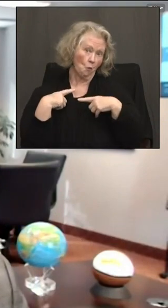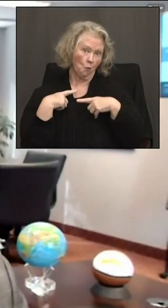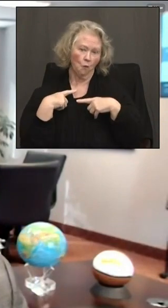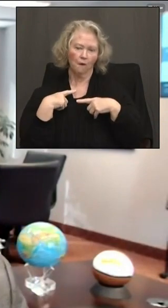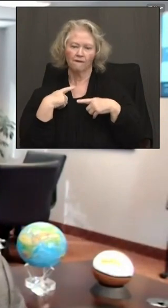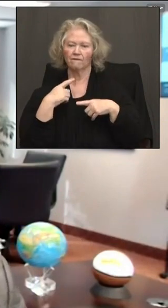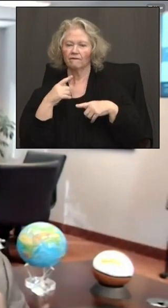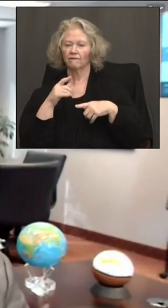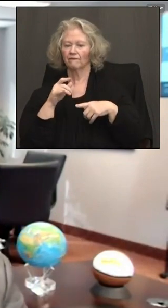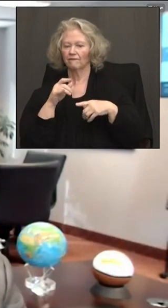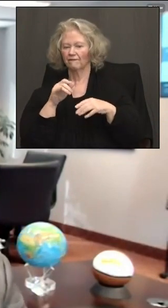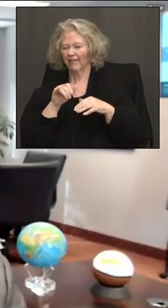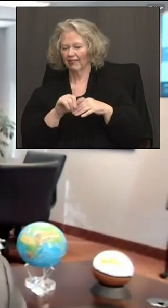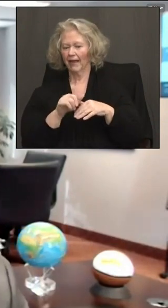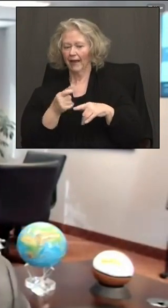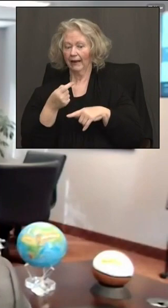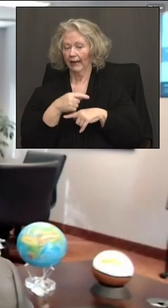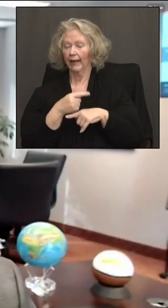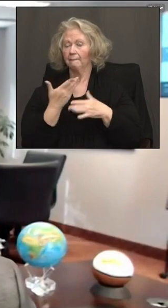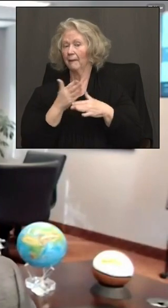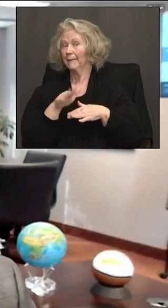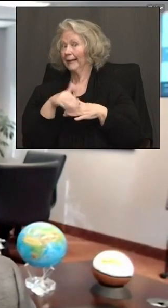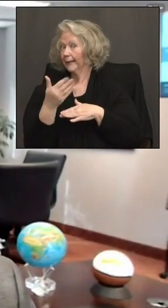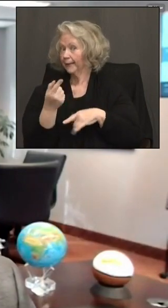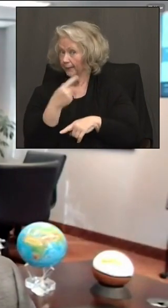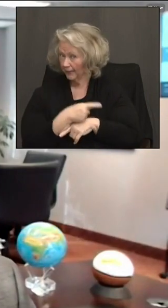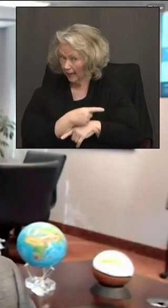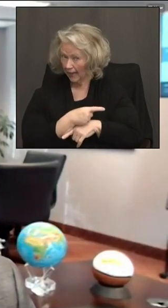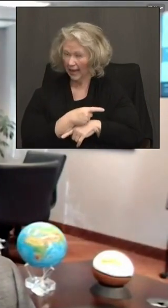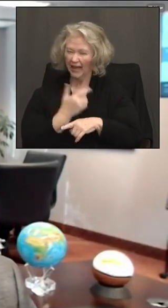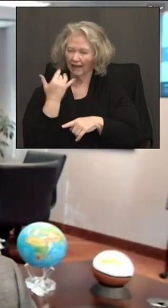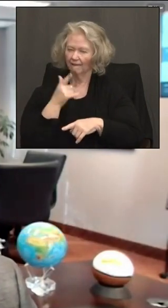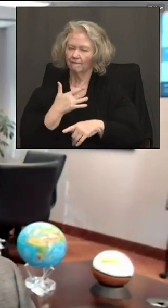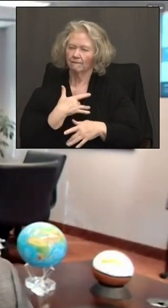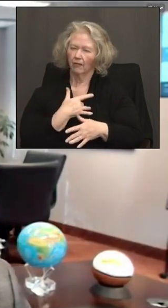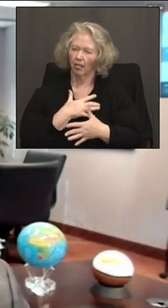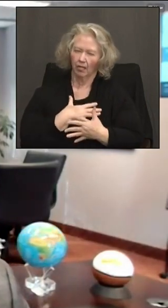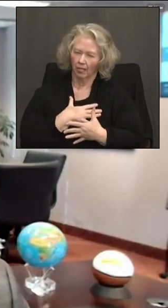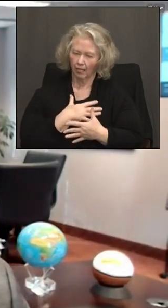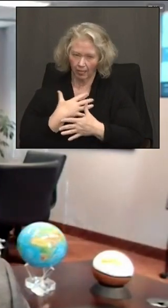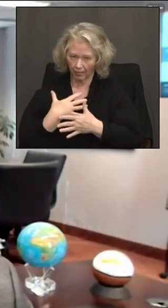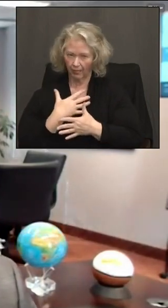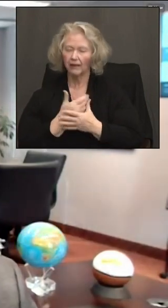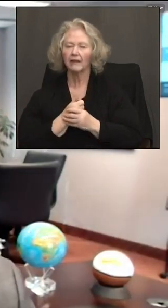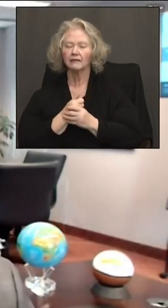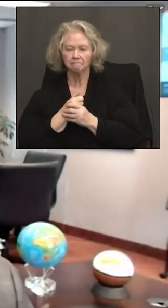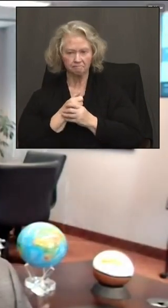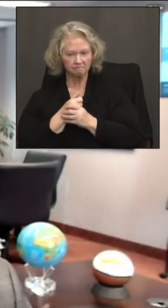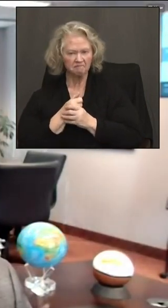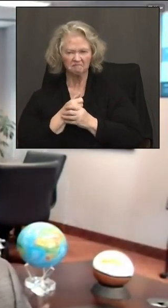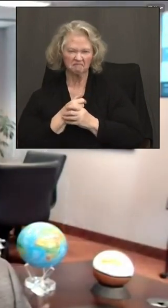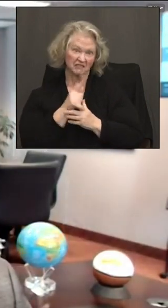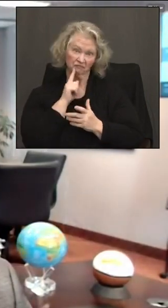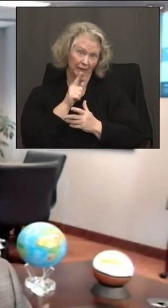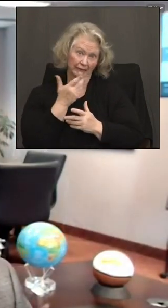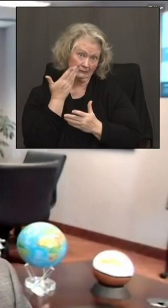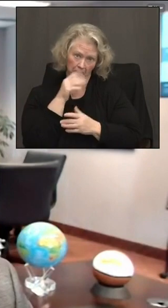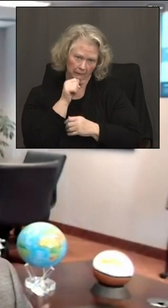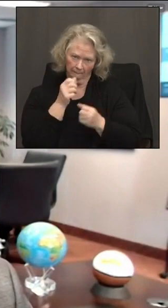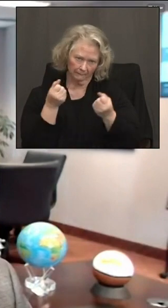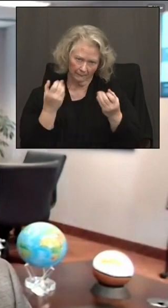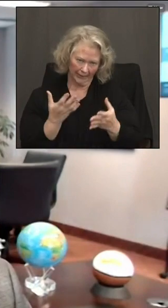get the shot and or maybe the day after in case you have any lasting effects, which seem to be, you few and far between.